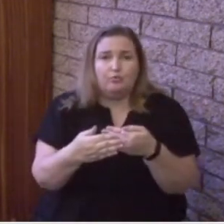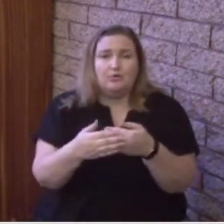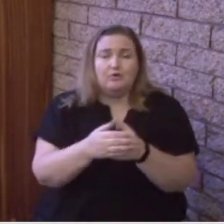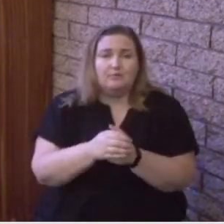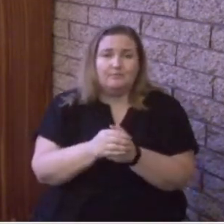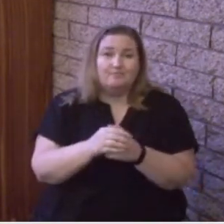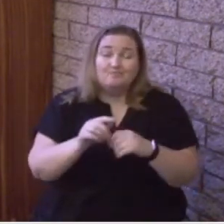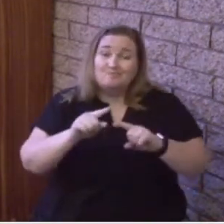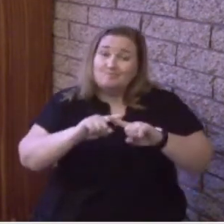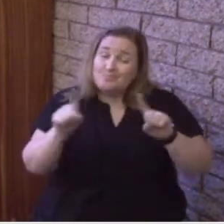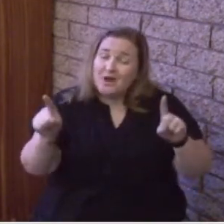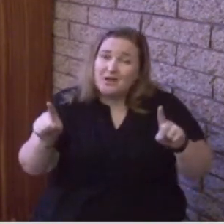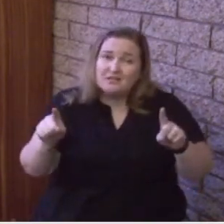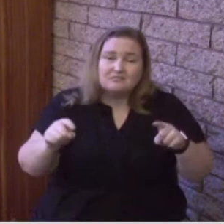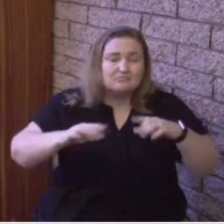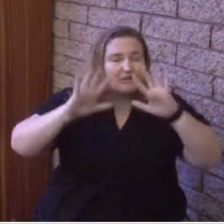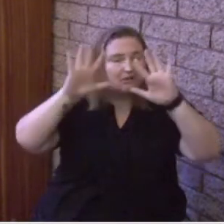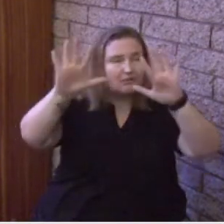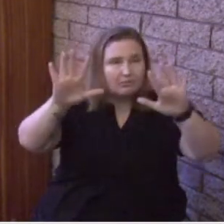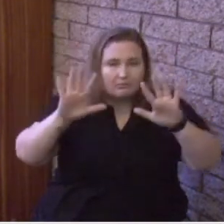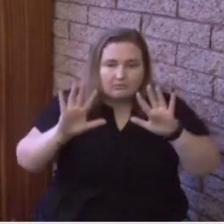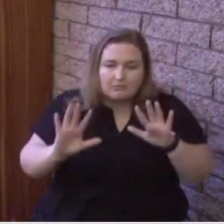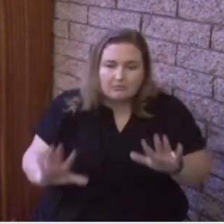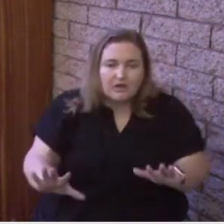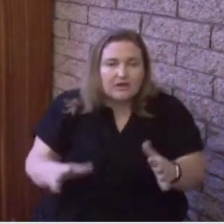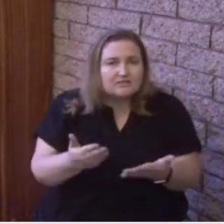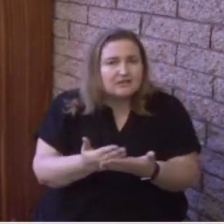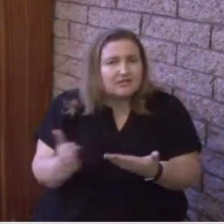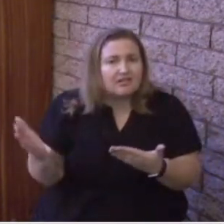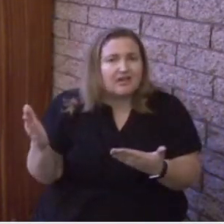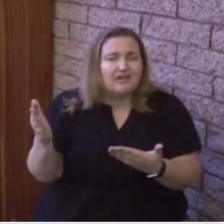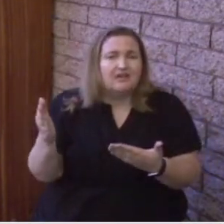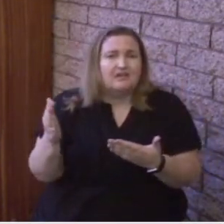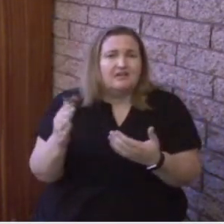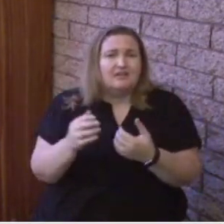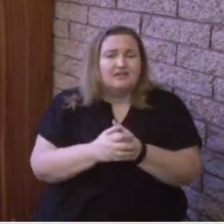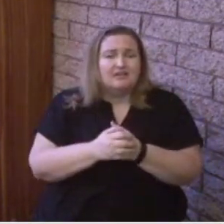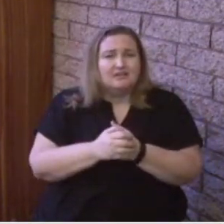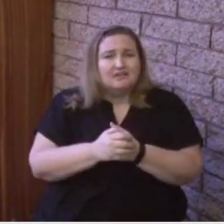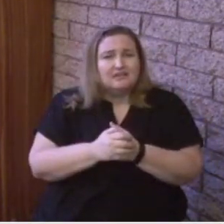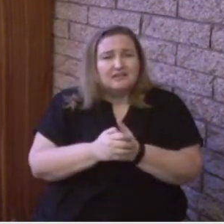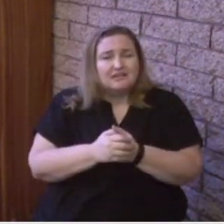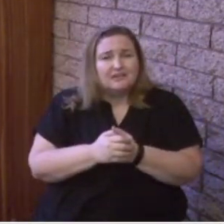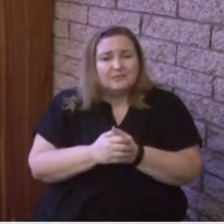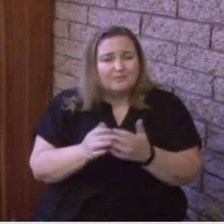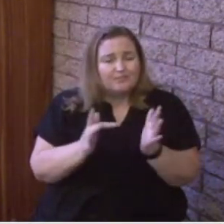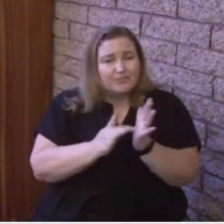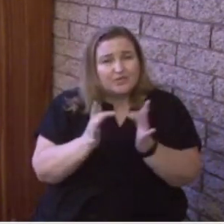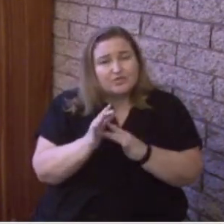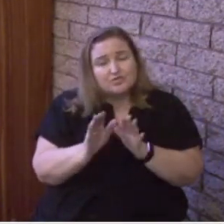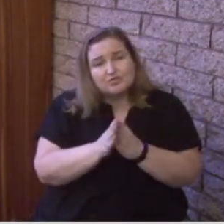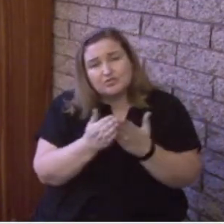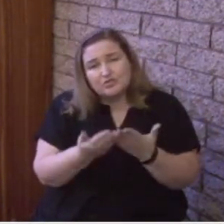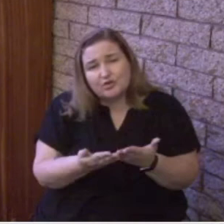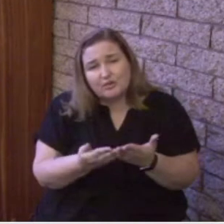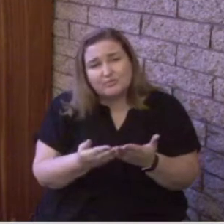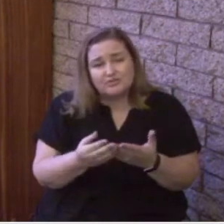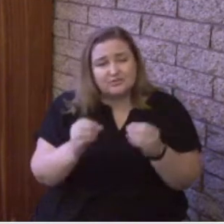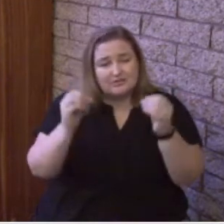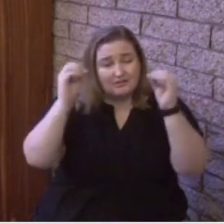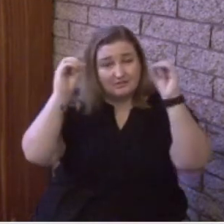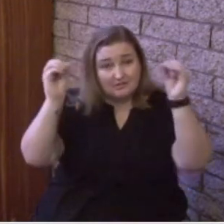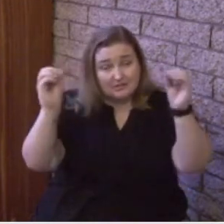But the amazing point of this is, as Bible, the Scripture teaches us that when we gather together in the name